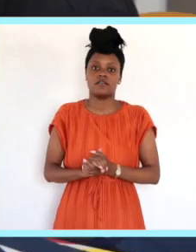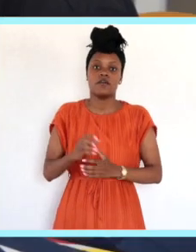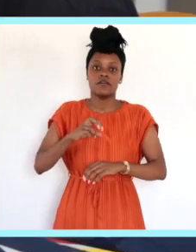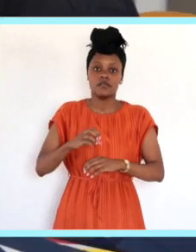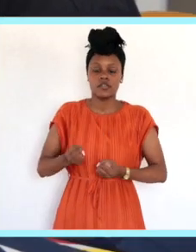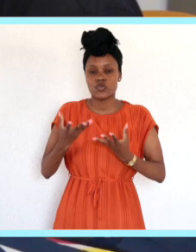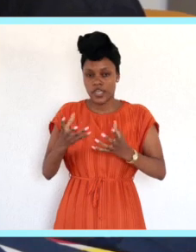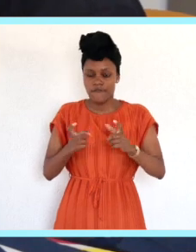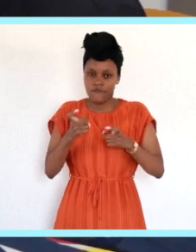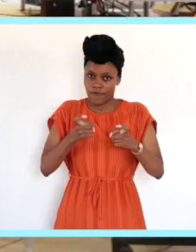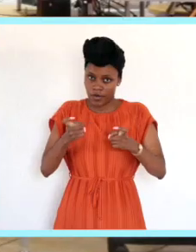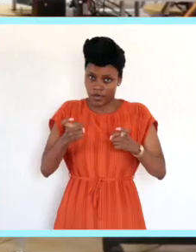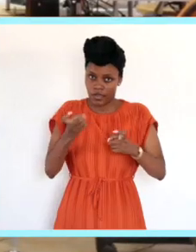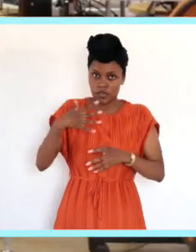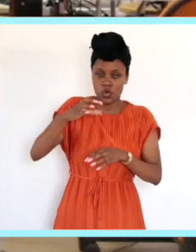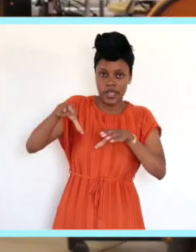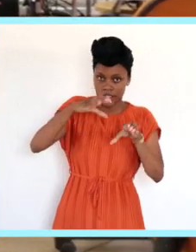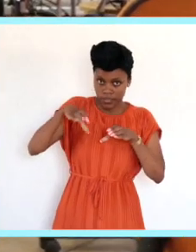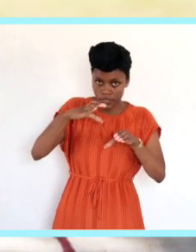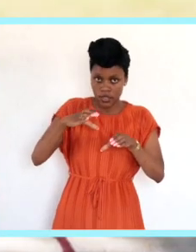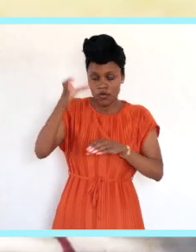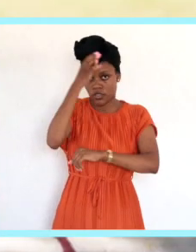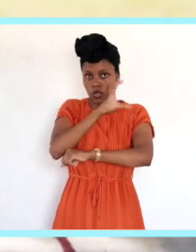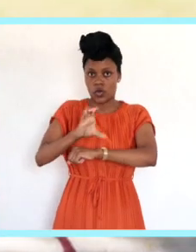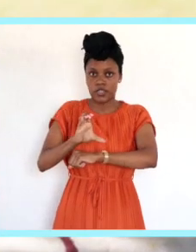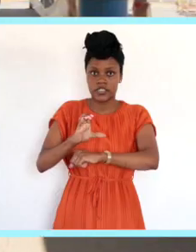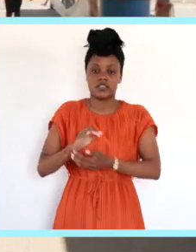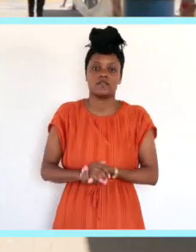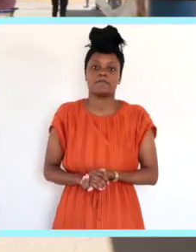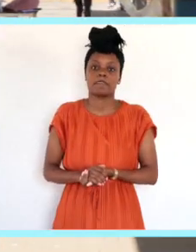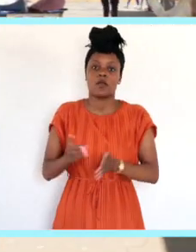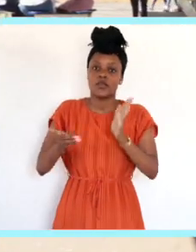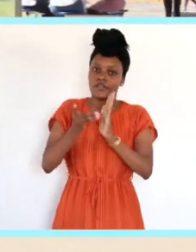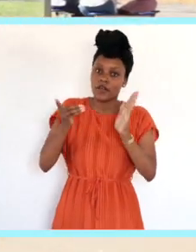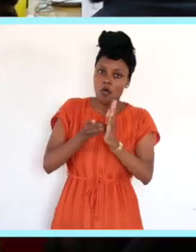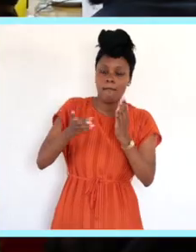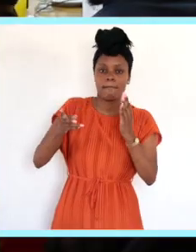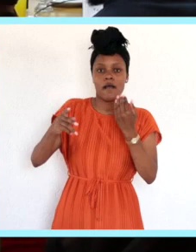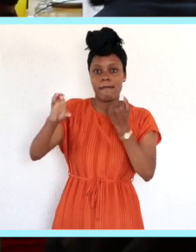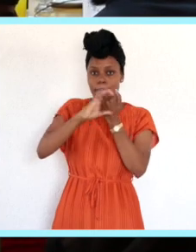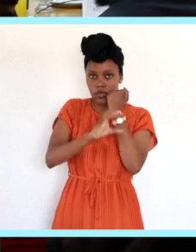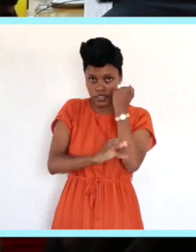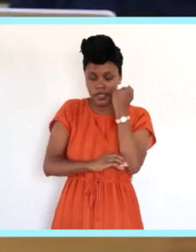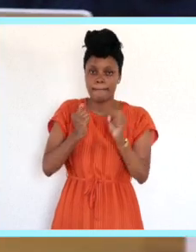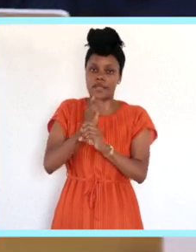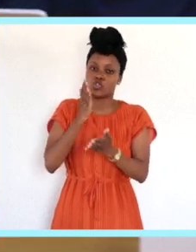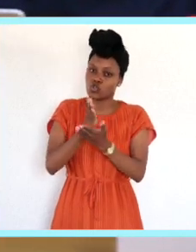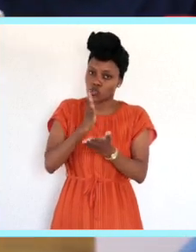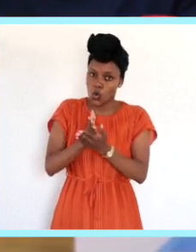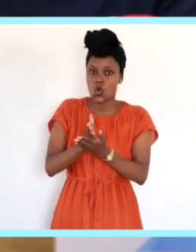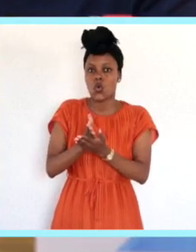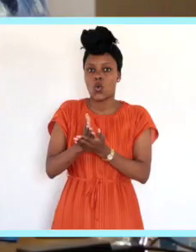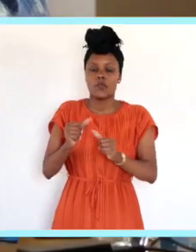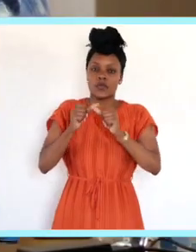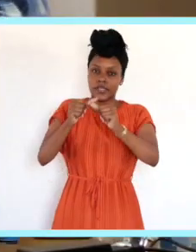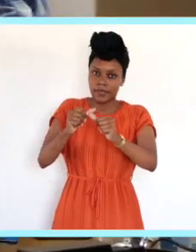is to provide governance and oversight of all the activities of the college. We further develop policies and ensure that the council